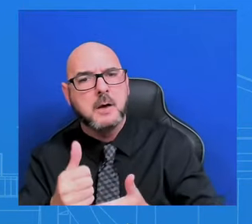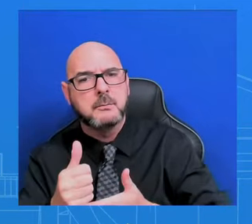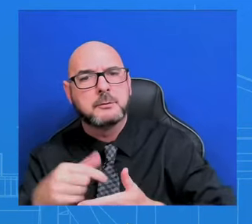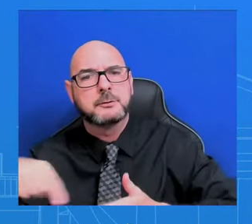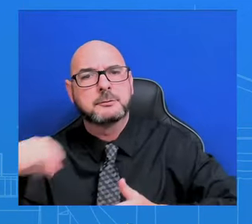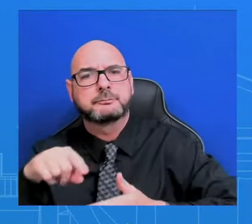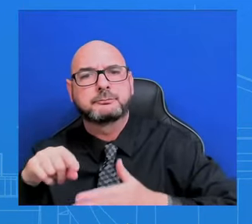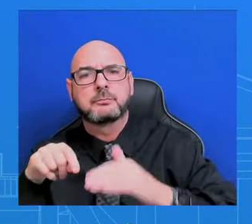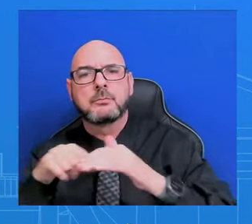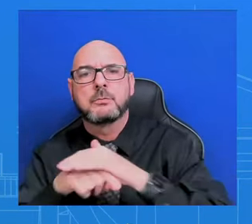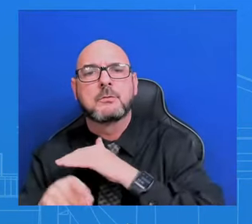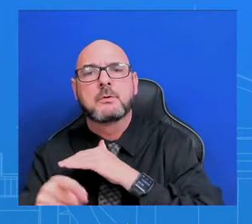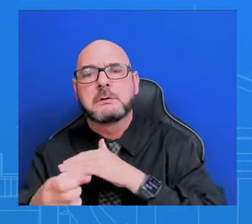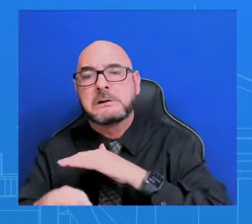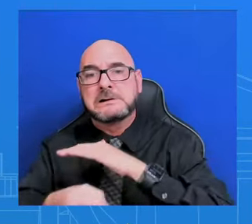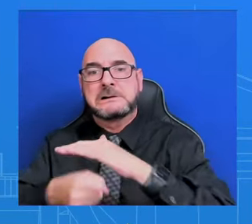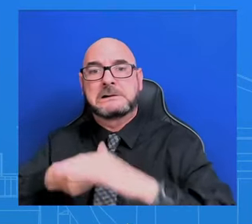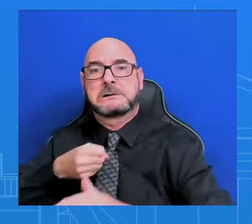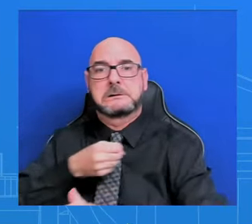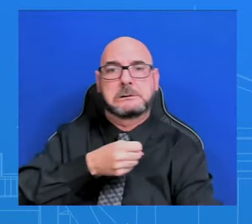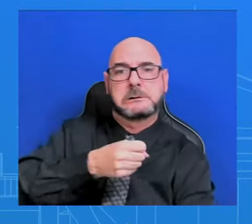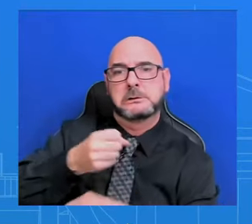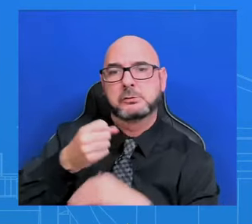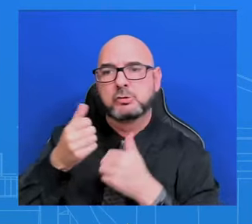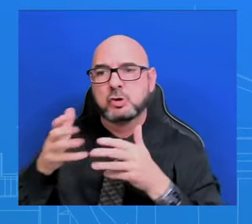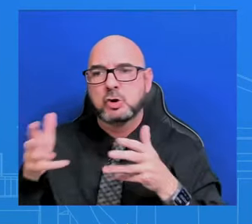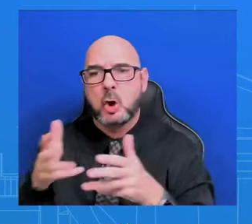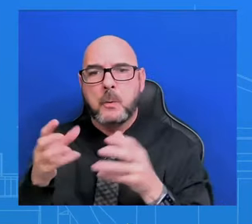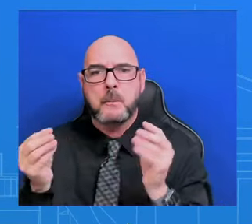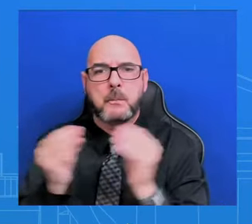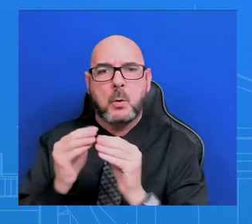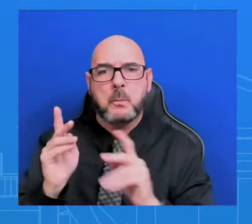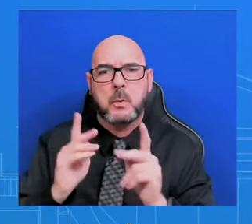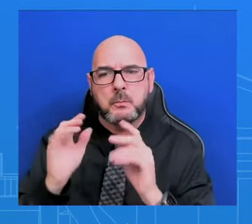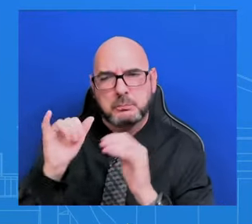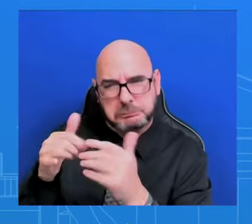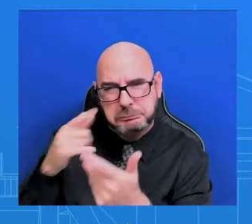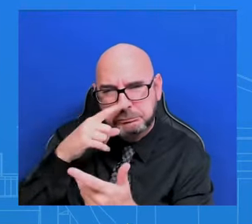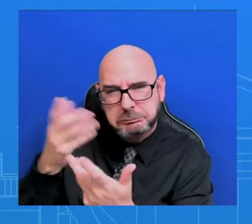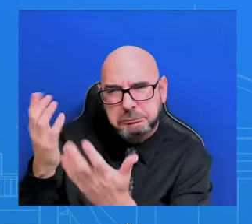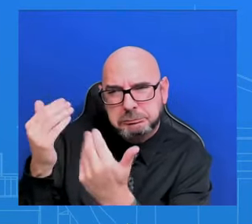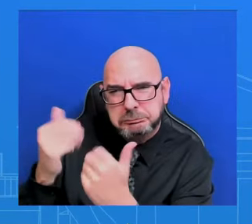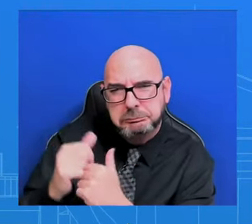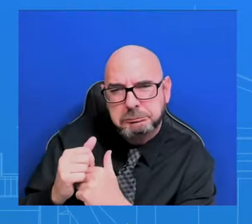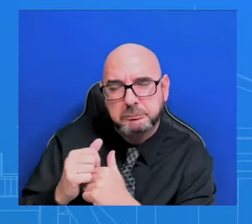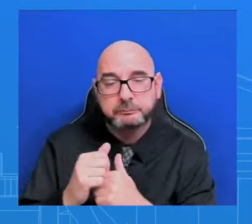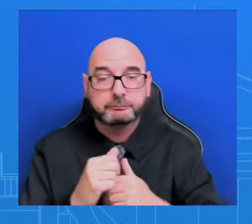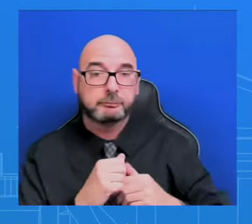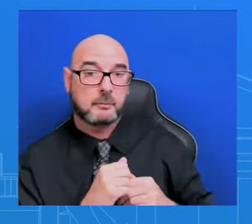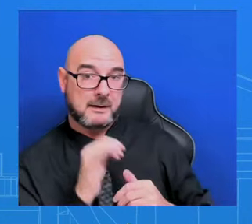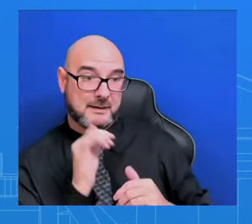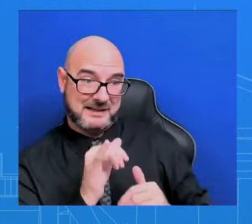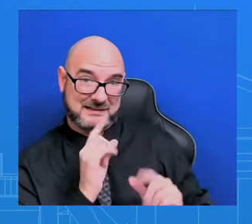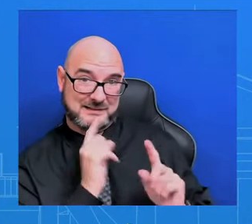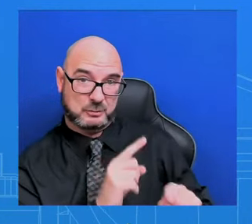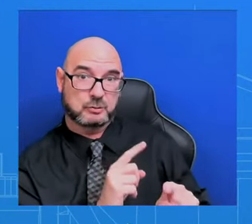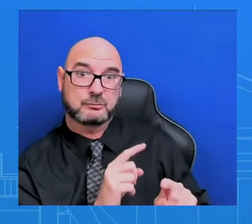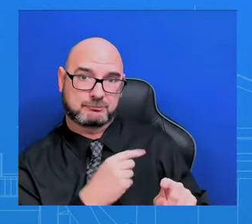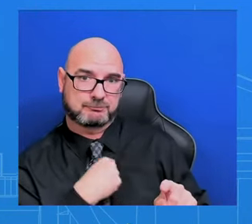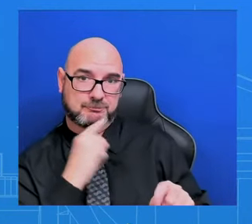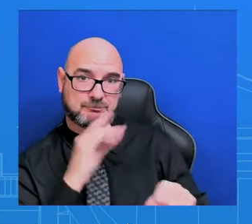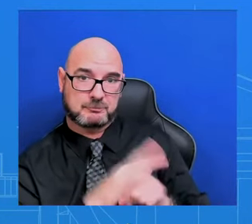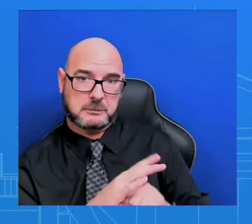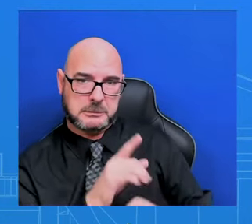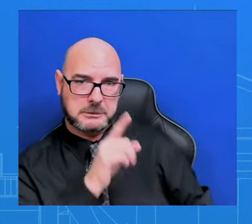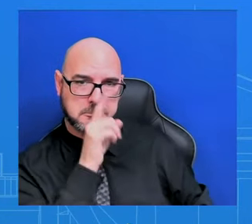for that framework of a deal? Yeah, I'm not able to confirm those specific reports that you're talking